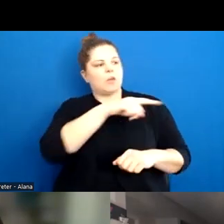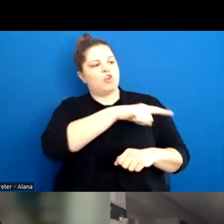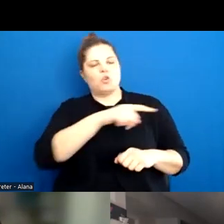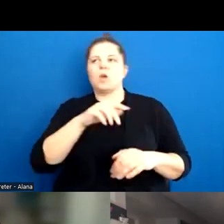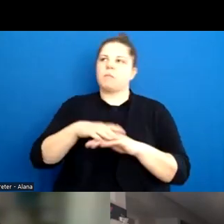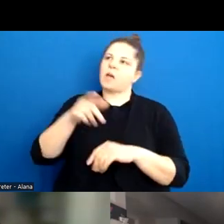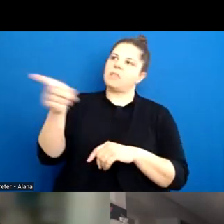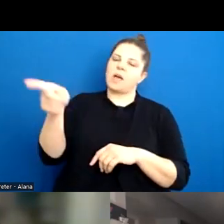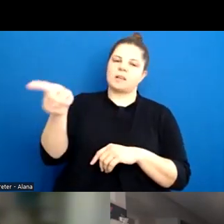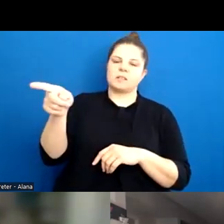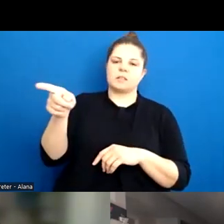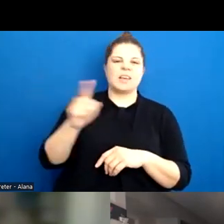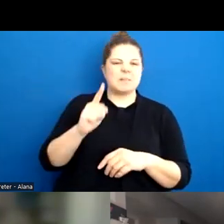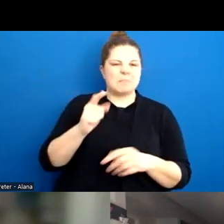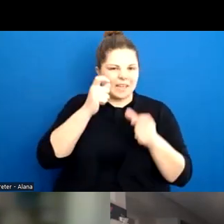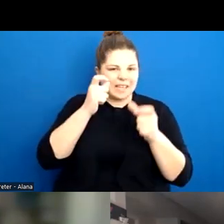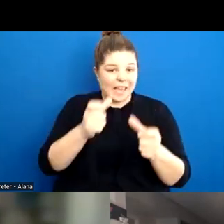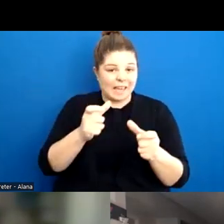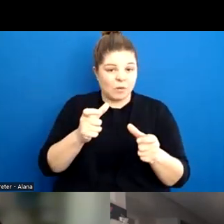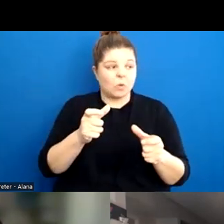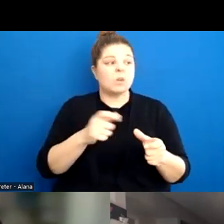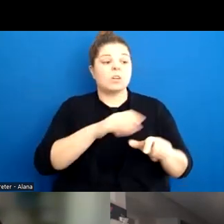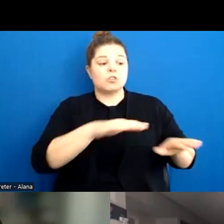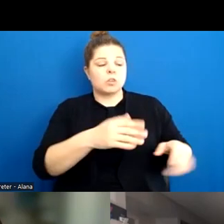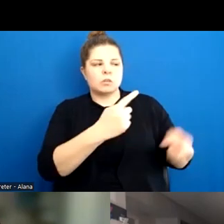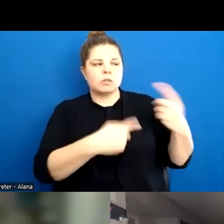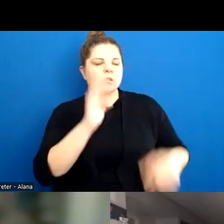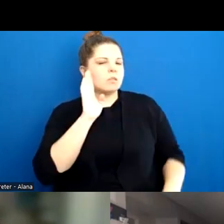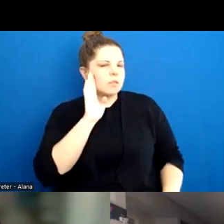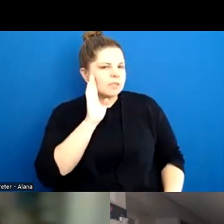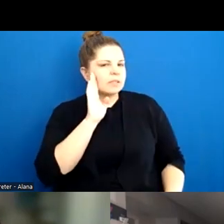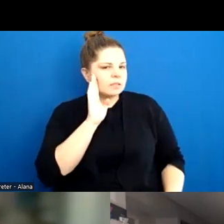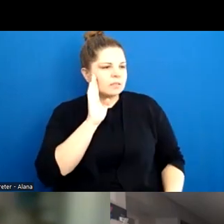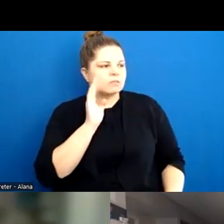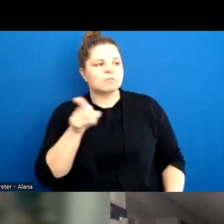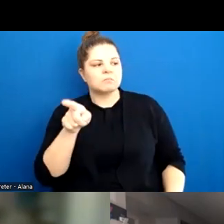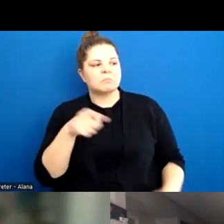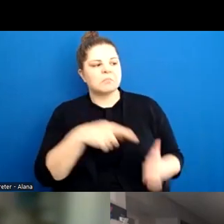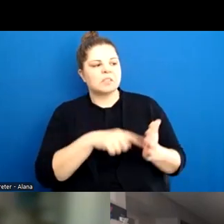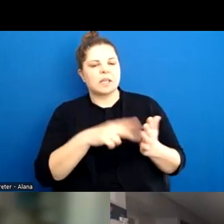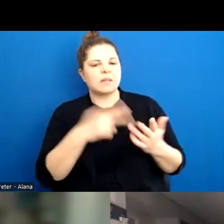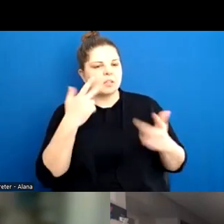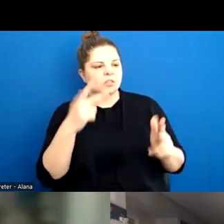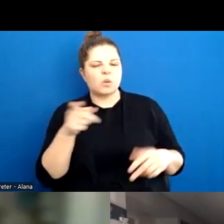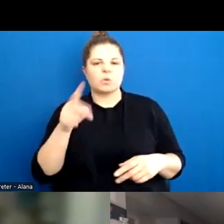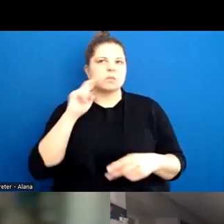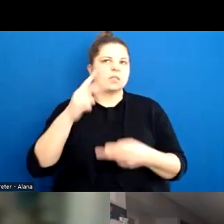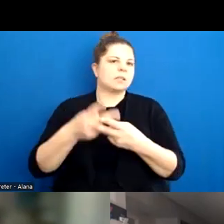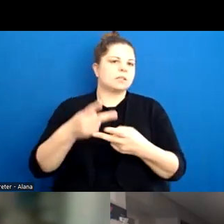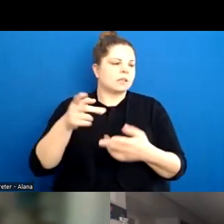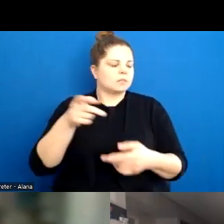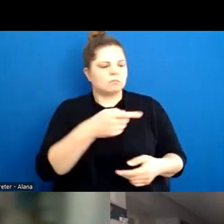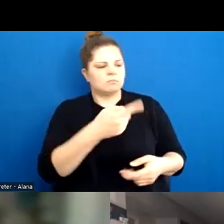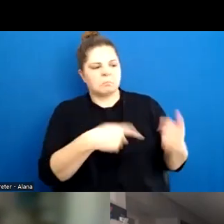to what our children really being interested in how our children are responding to news stories and TV shows and sex scenes or whatever it might be.